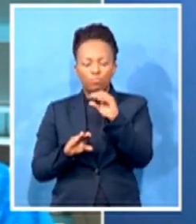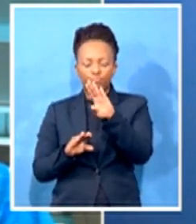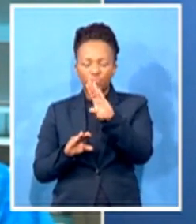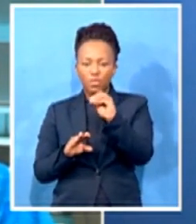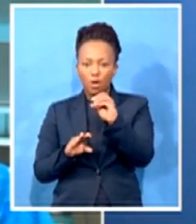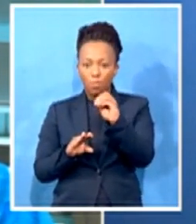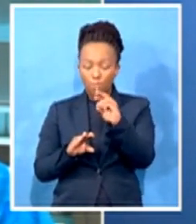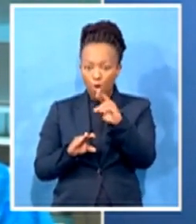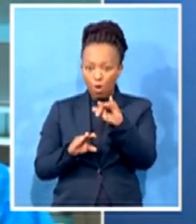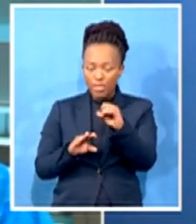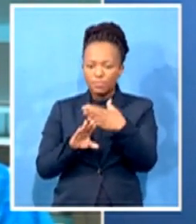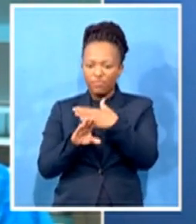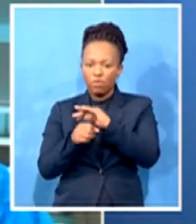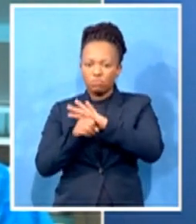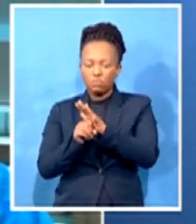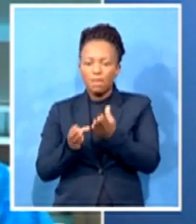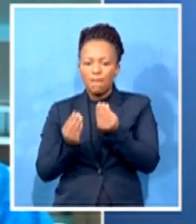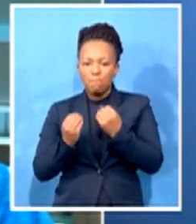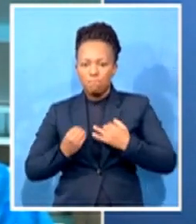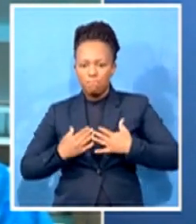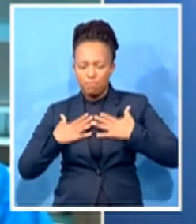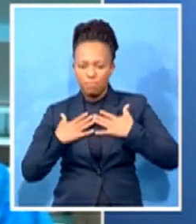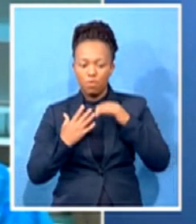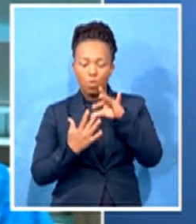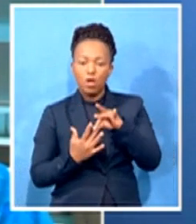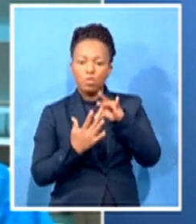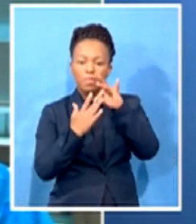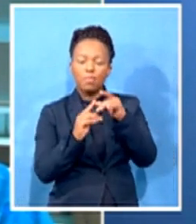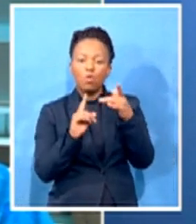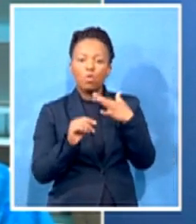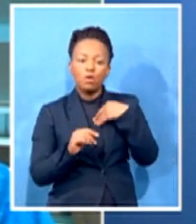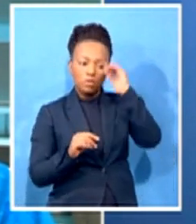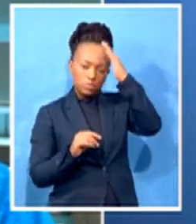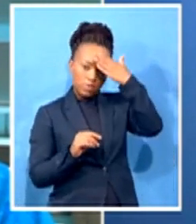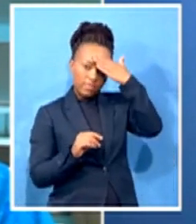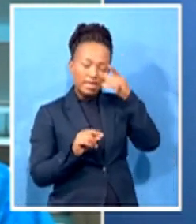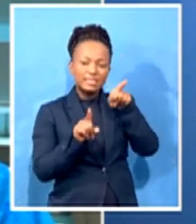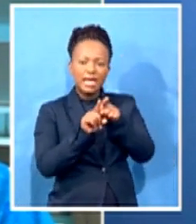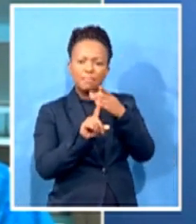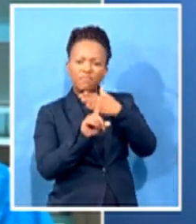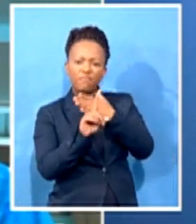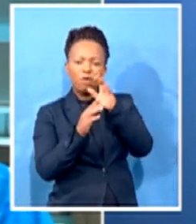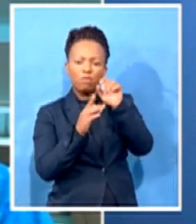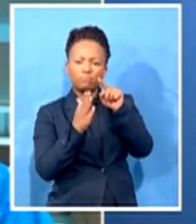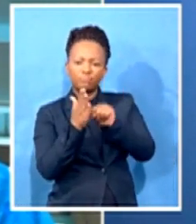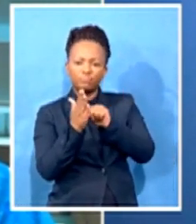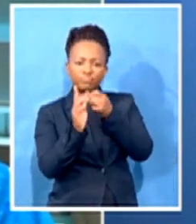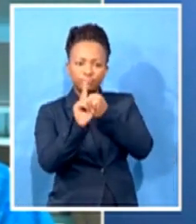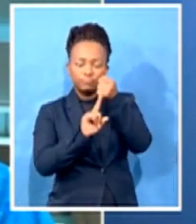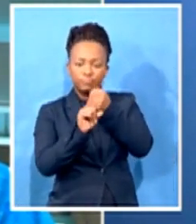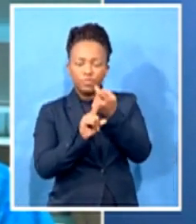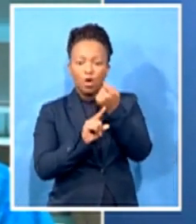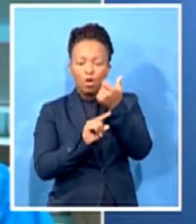nomination as a close ally of Donald Trump, went to one of his rallies and he ended up dying. So there is a real concern here